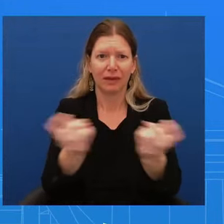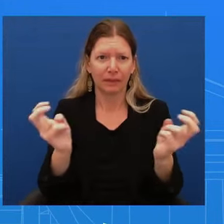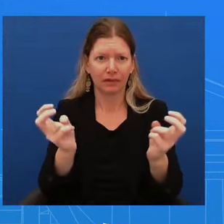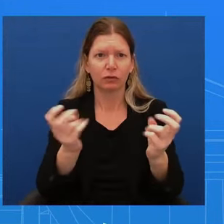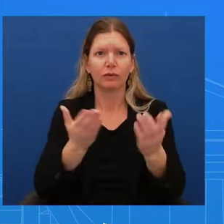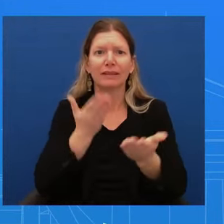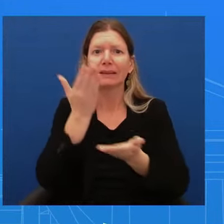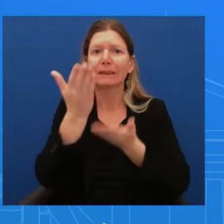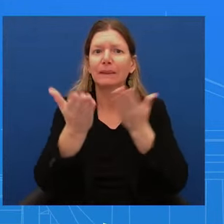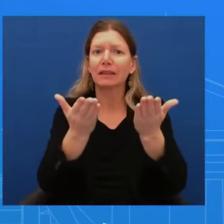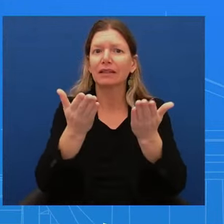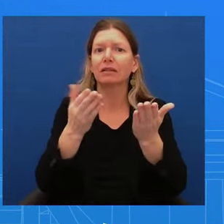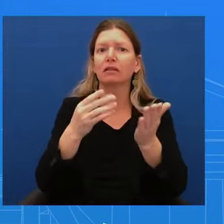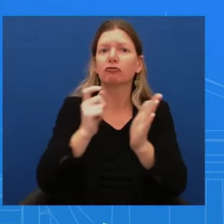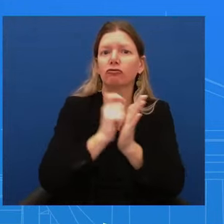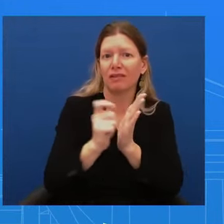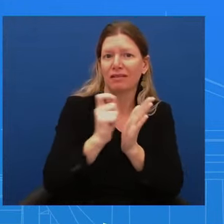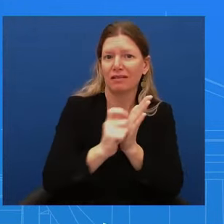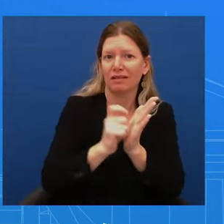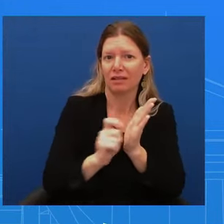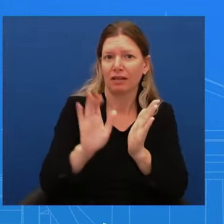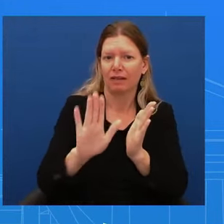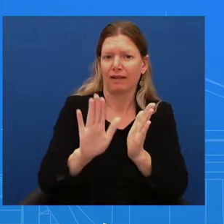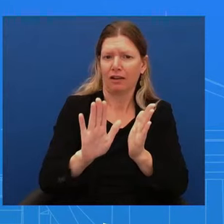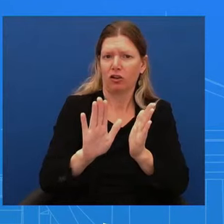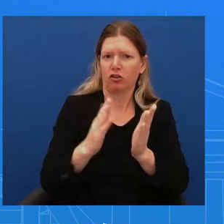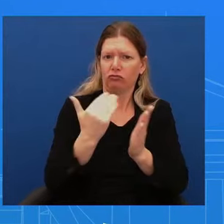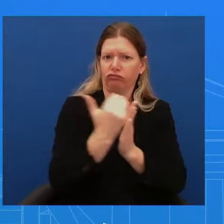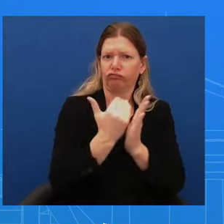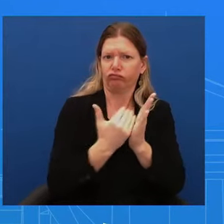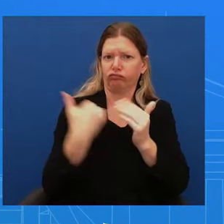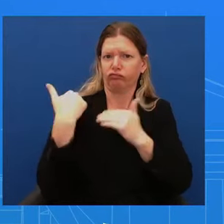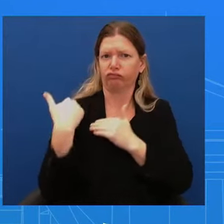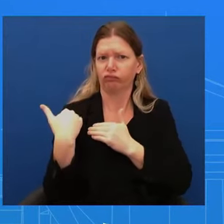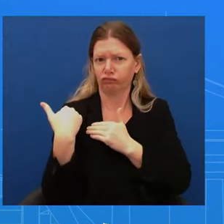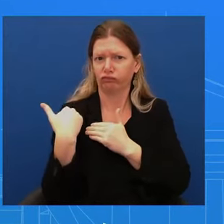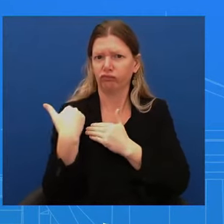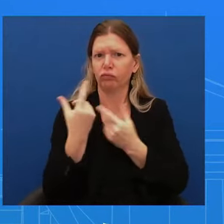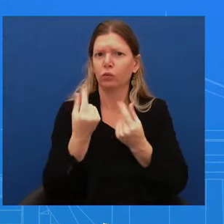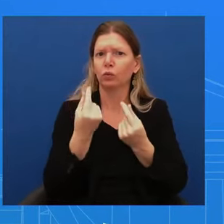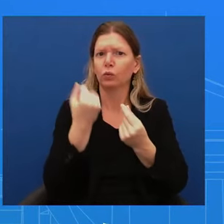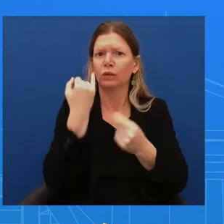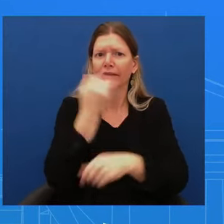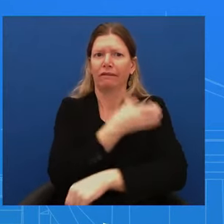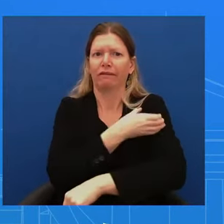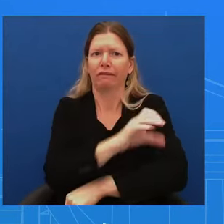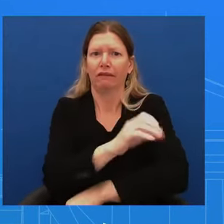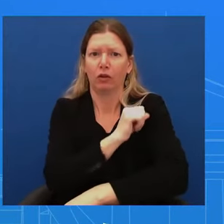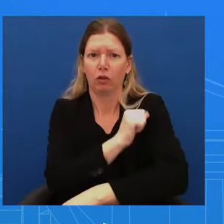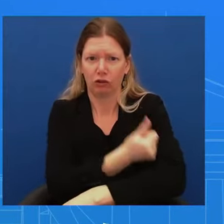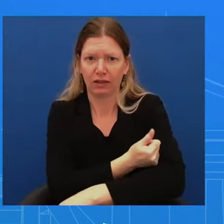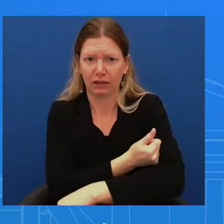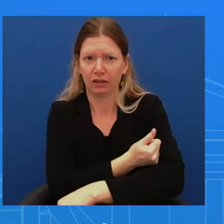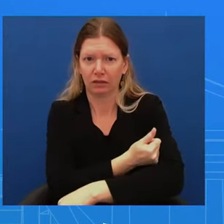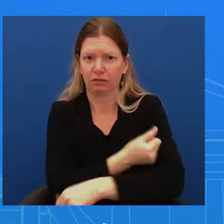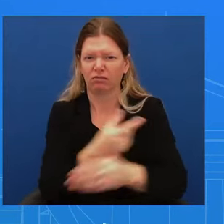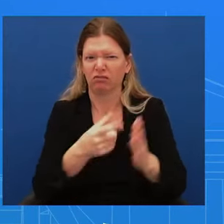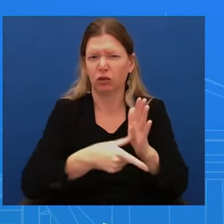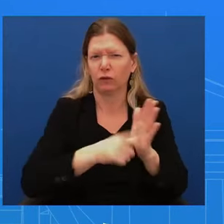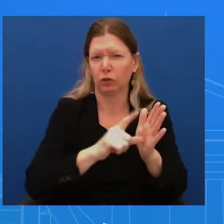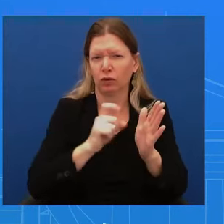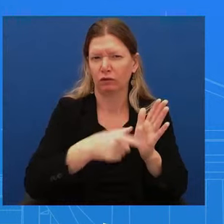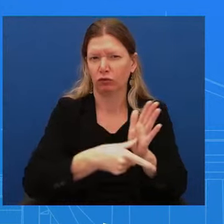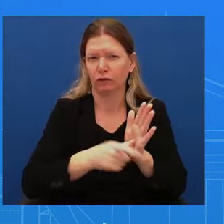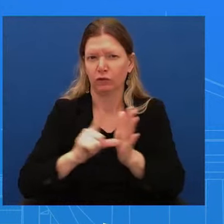to the White House Office of Cabinet Affairs and the chief of staff by this bill. It's coming Friday, January 12th. And second, in the interim,